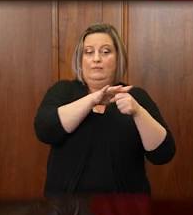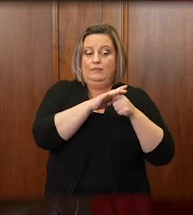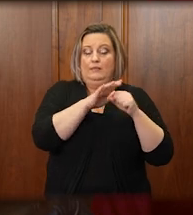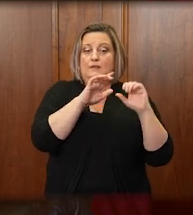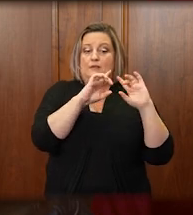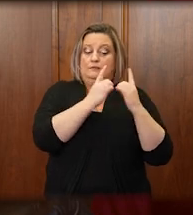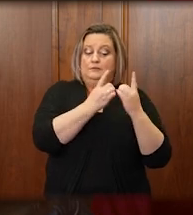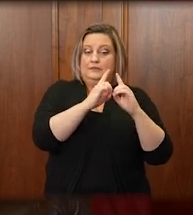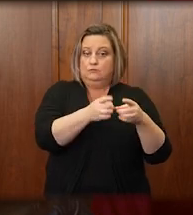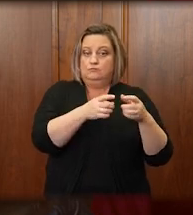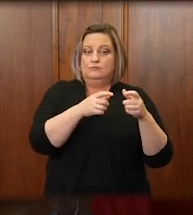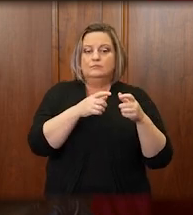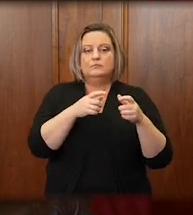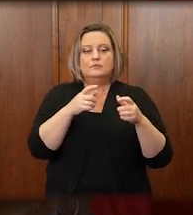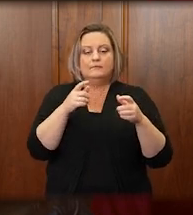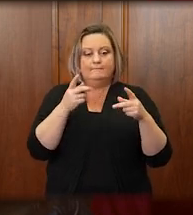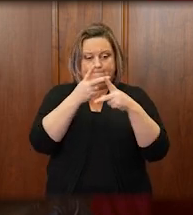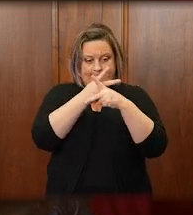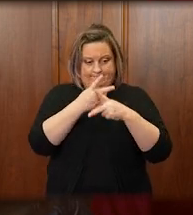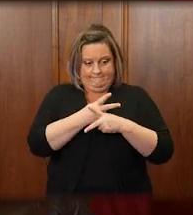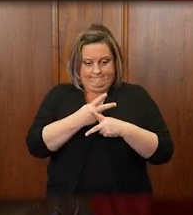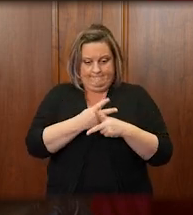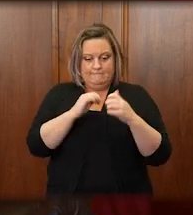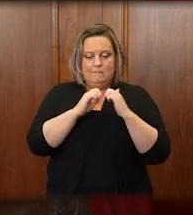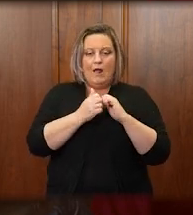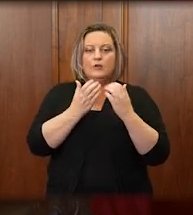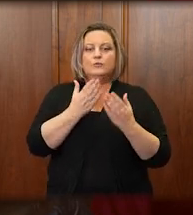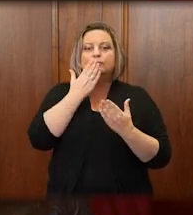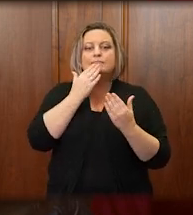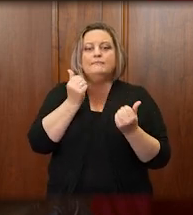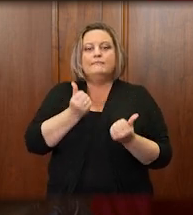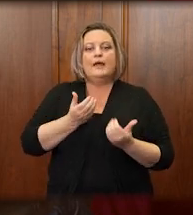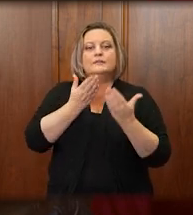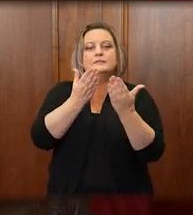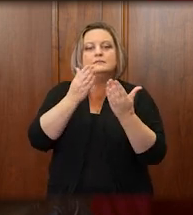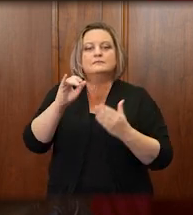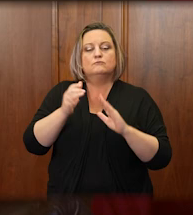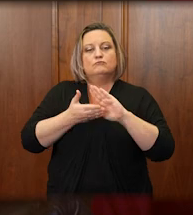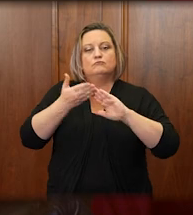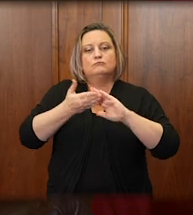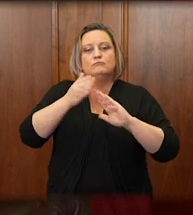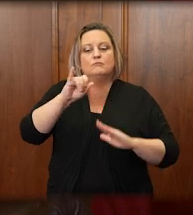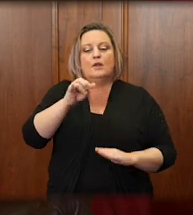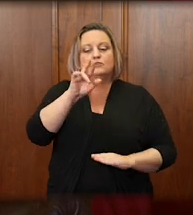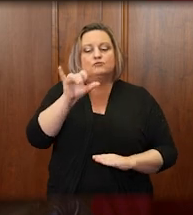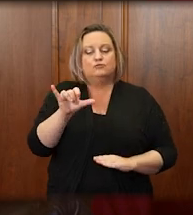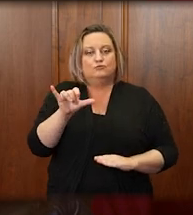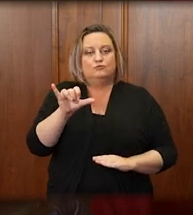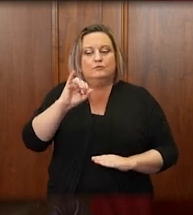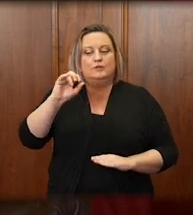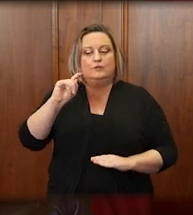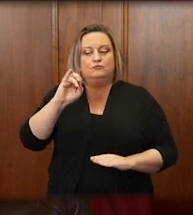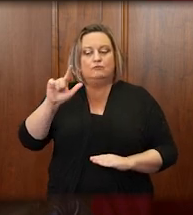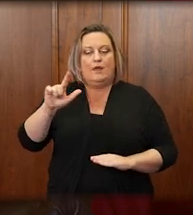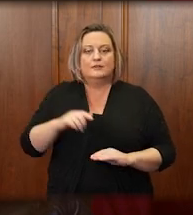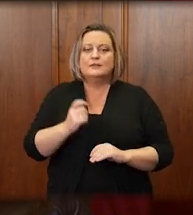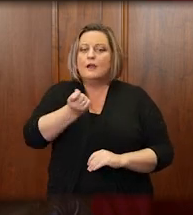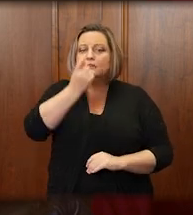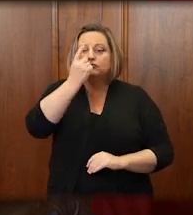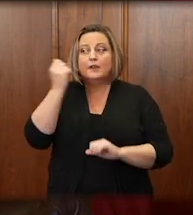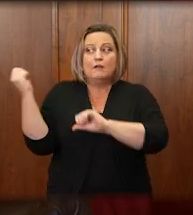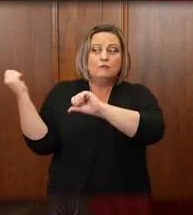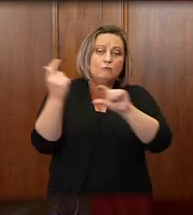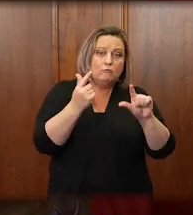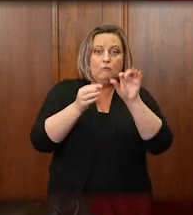recommendations for the conduct of jury trials. All court systems in this nation were struggling with the very same issues